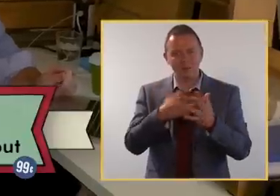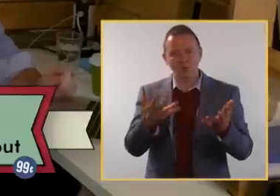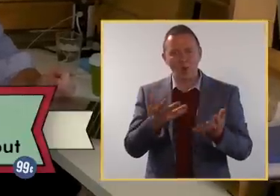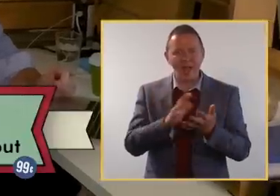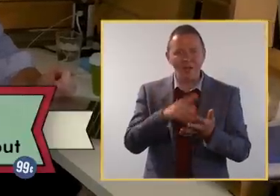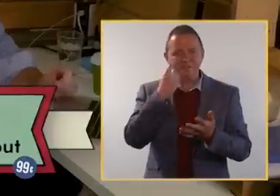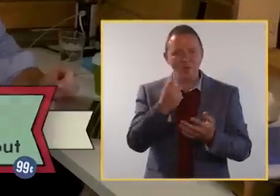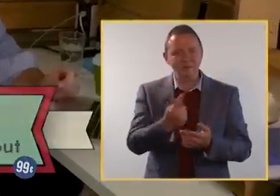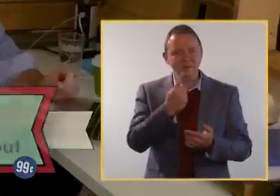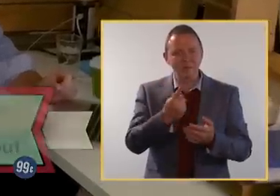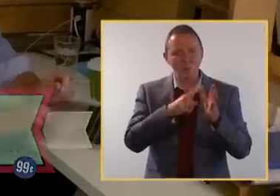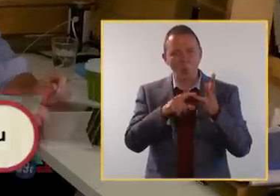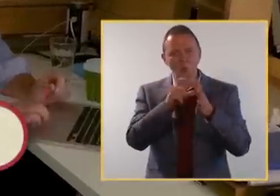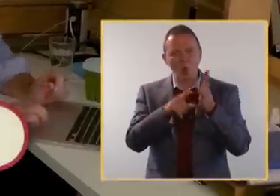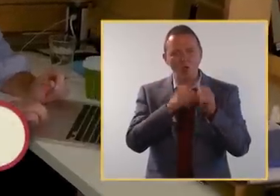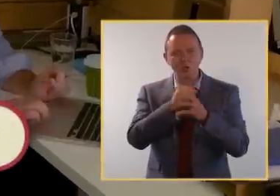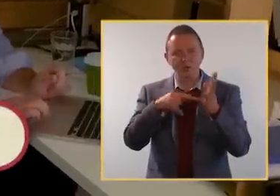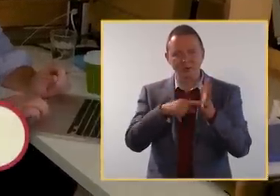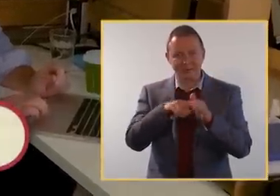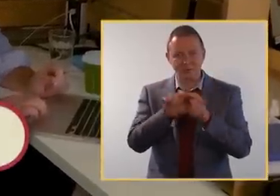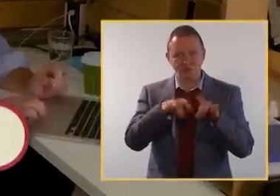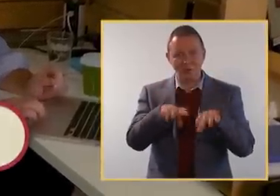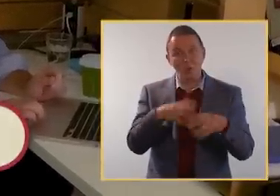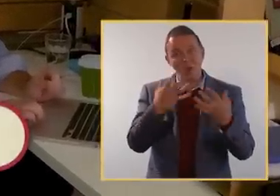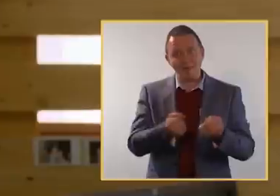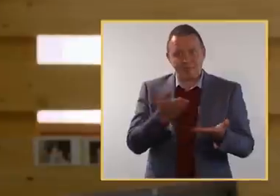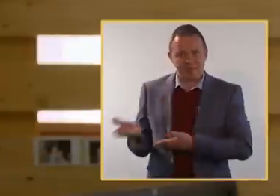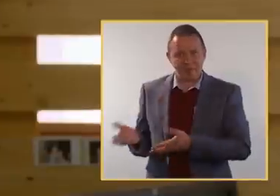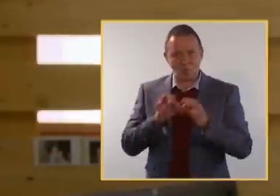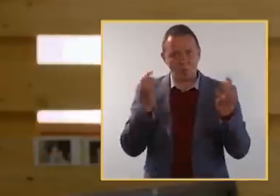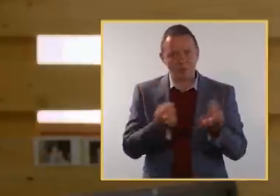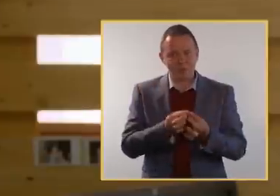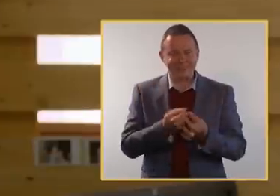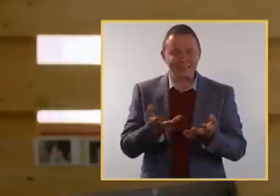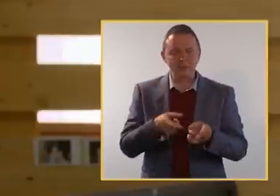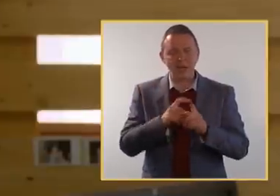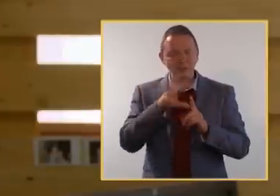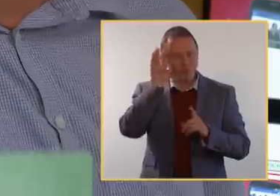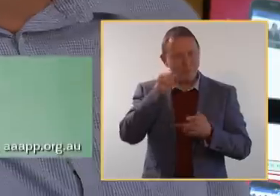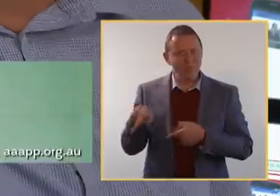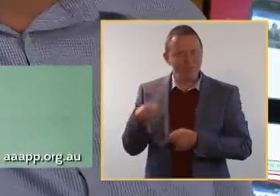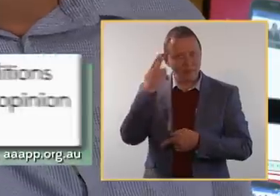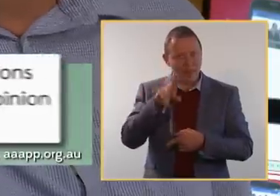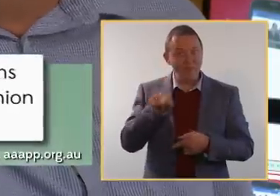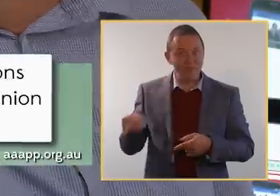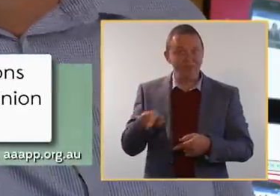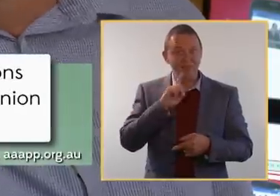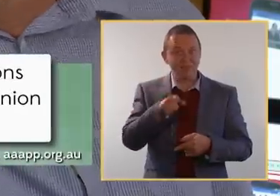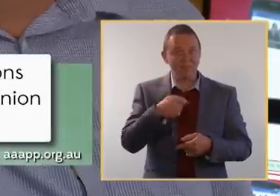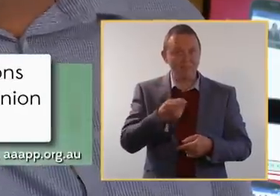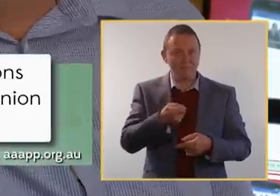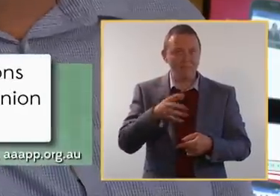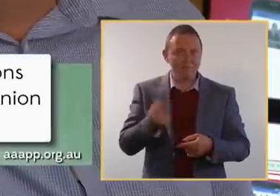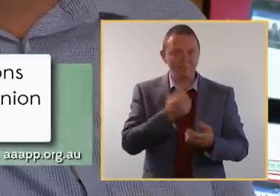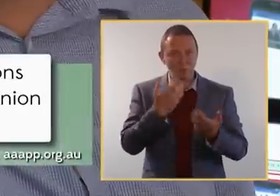independent audiologist in Australia? Well, there is independent audiologists Australia. I'll never remember that. They insist their members are university-qualified